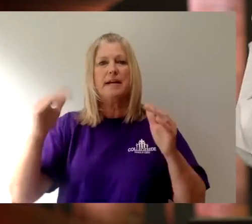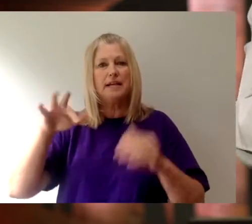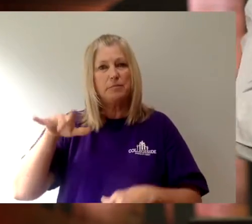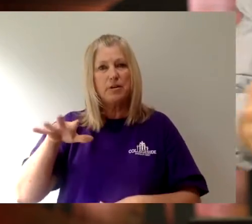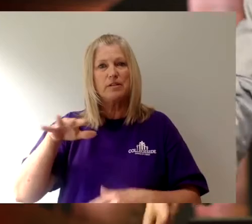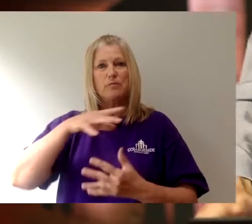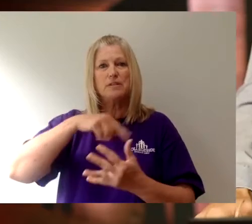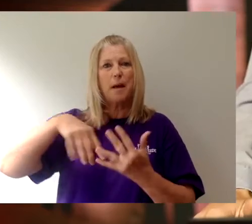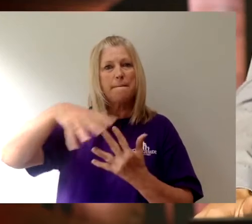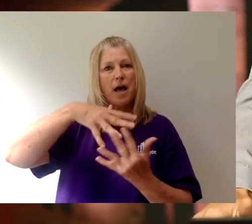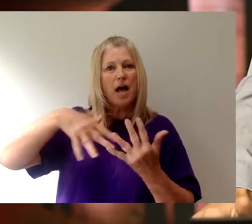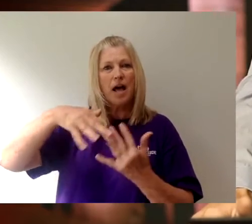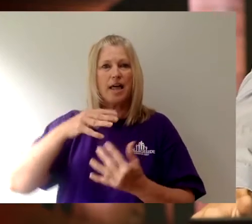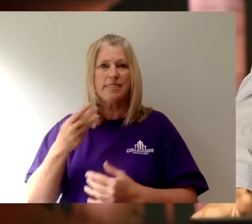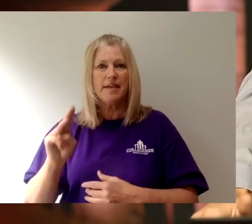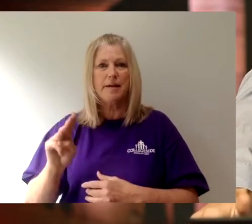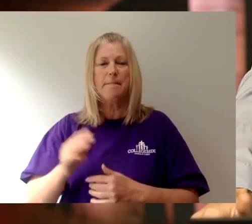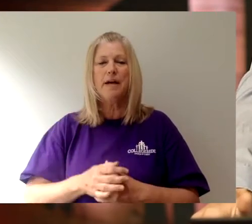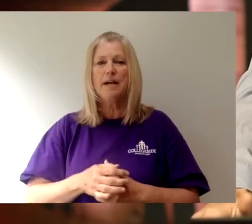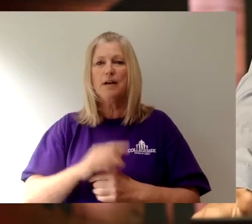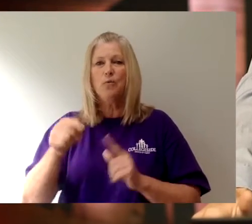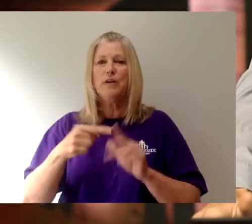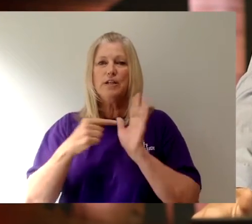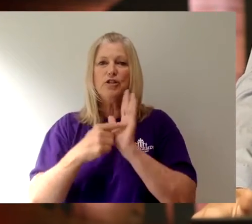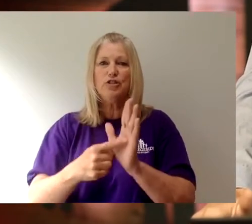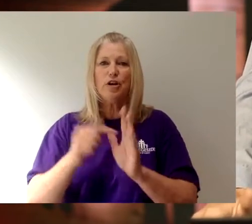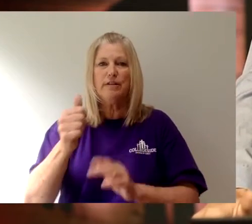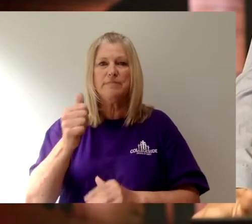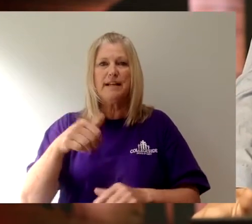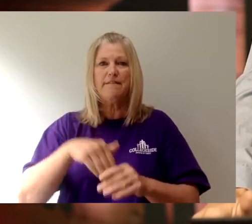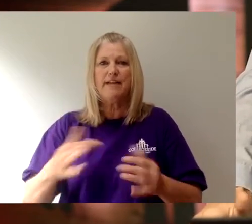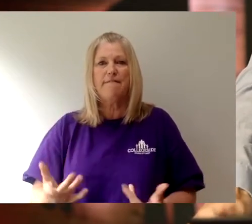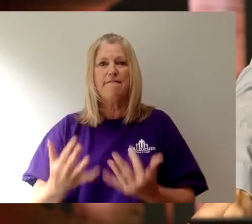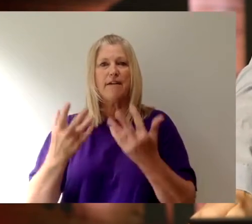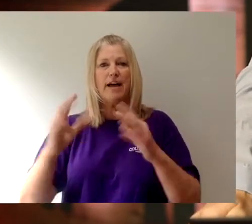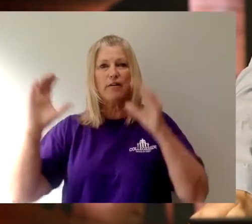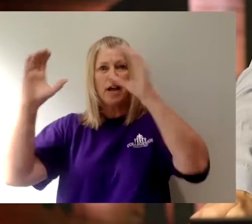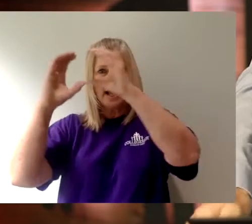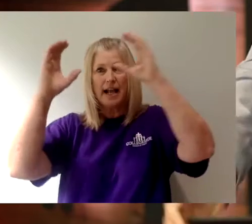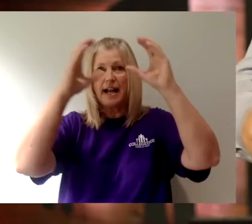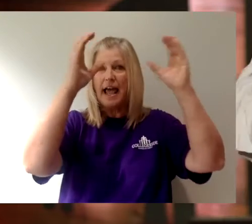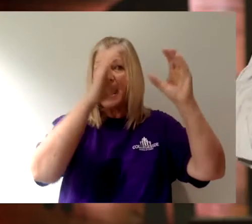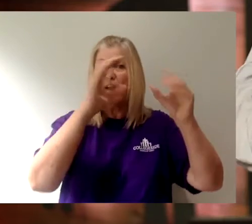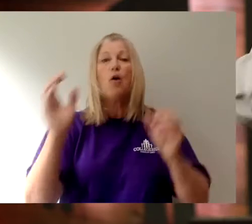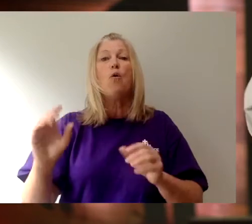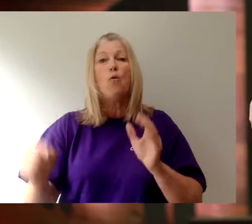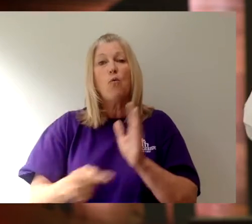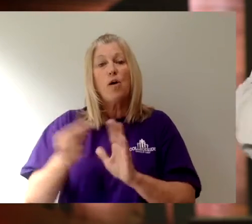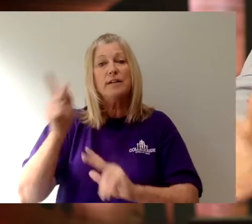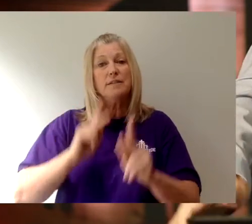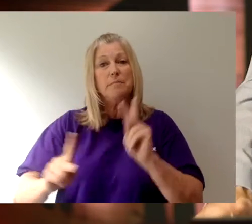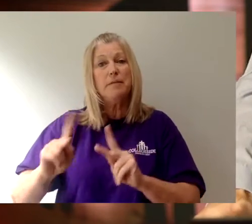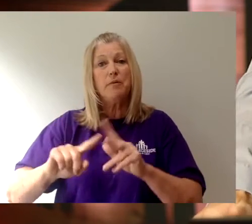among them when he demonstrated himself in fire and cloud that led them. Once the people